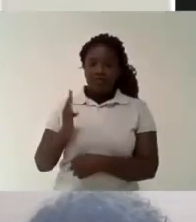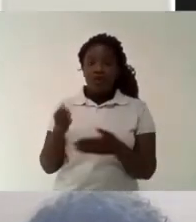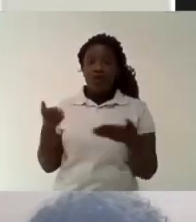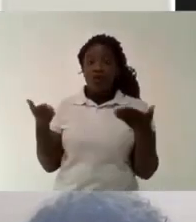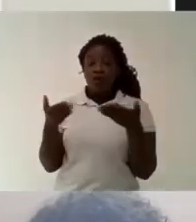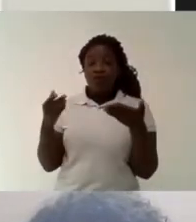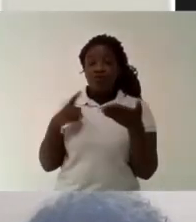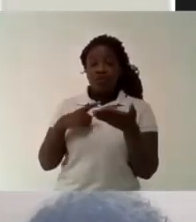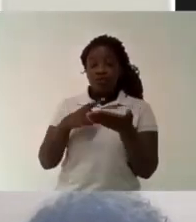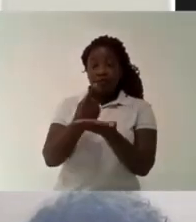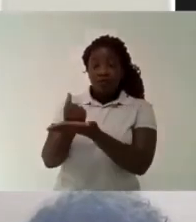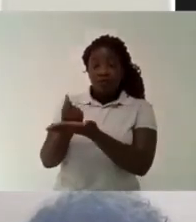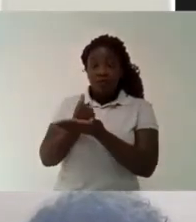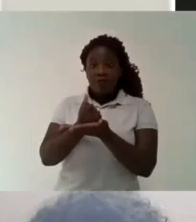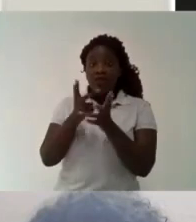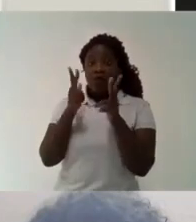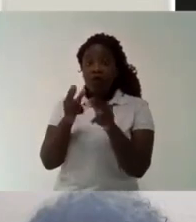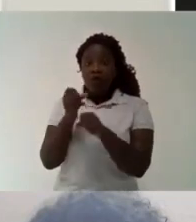conserve traditions